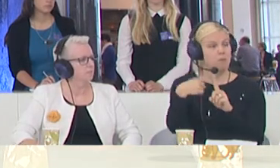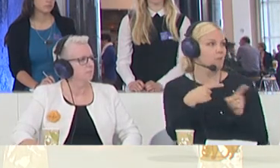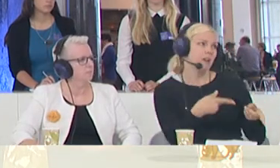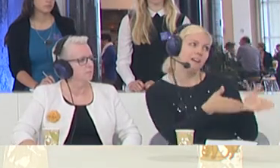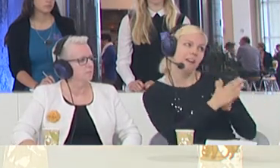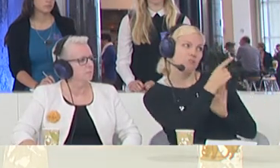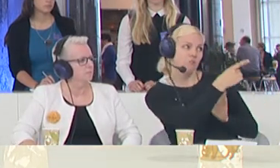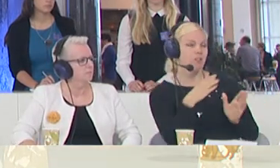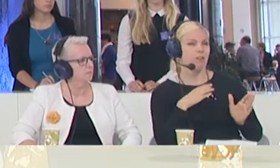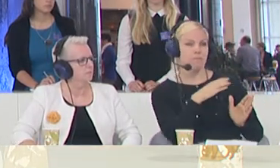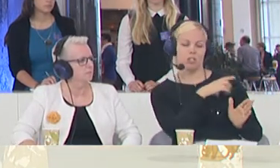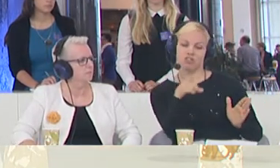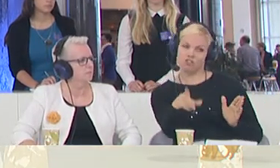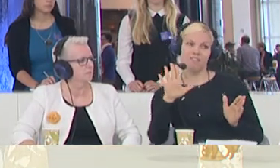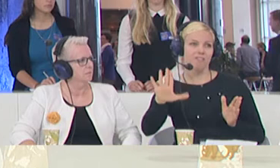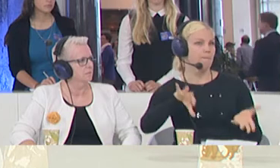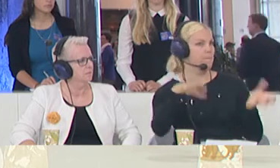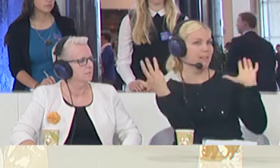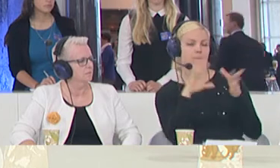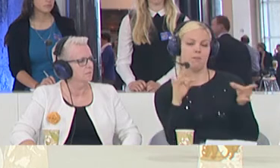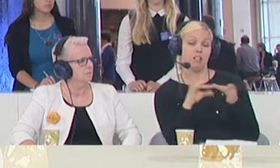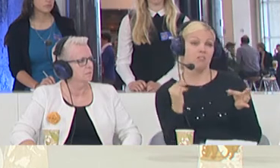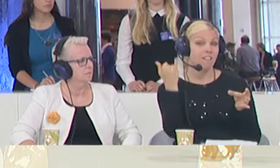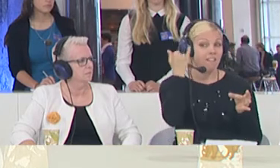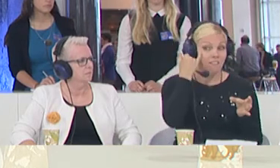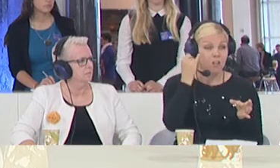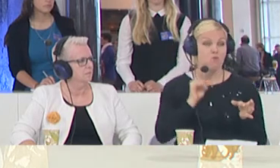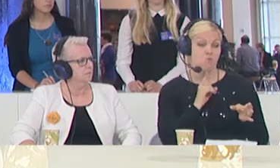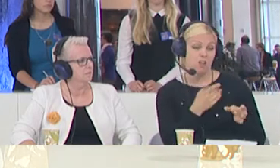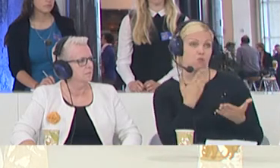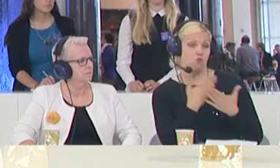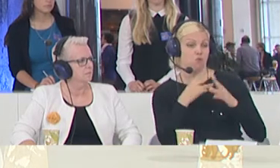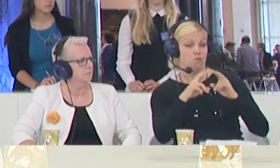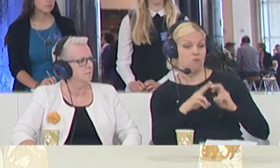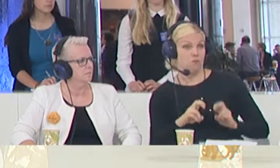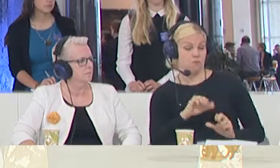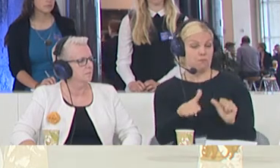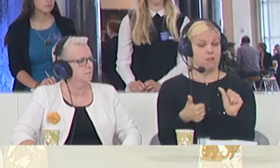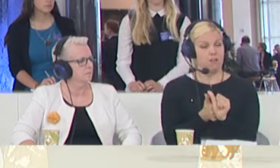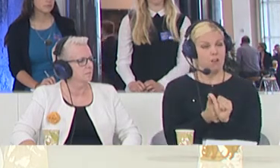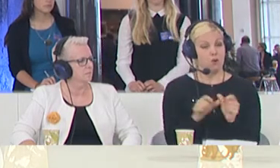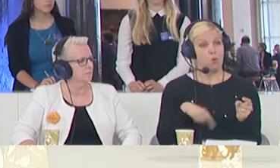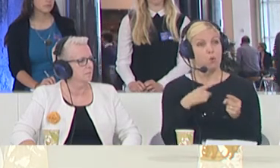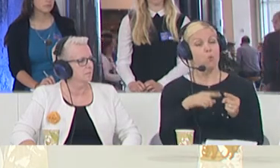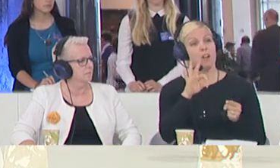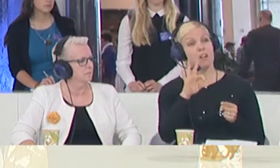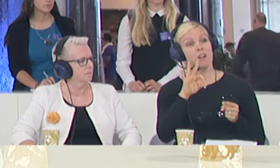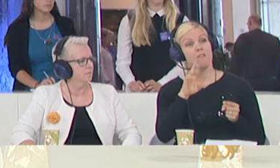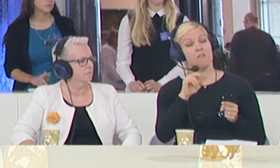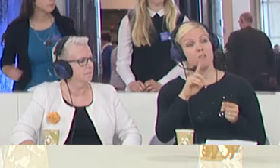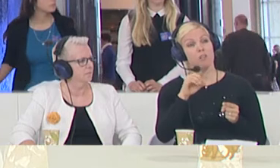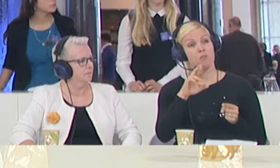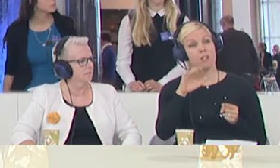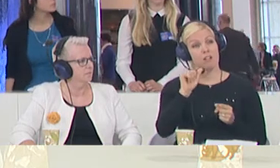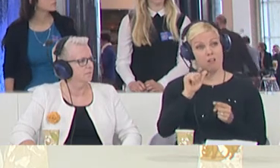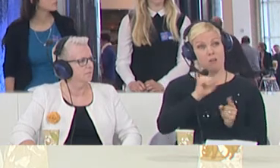really messed up on the messaging in this. They, had they done their homework properly, they would have, when Federico Magrini went to the United